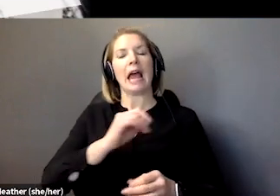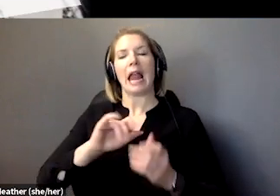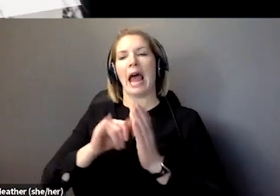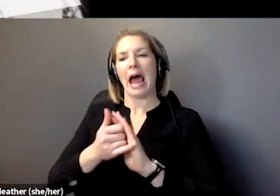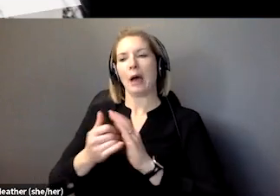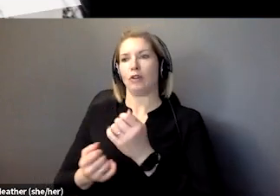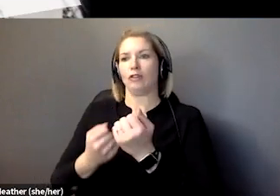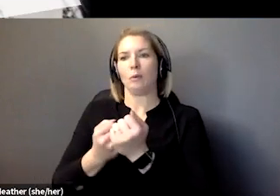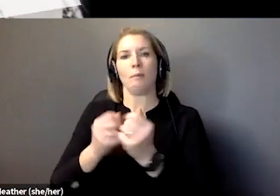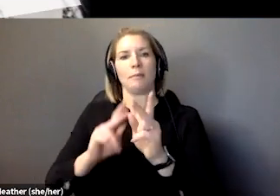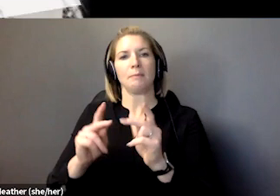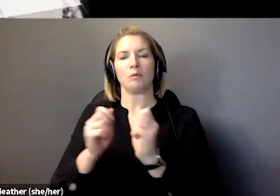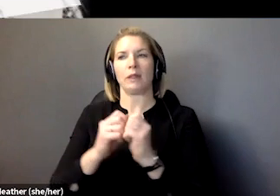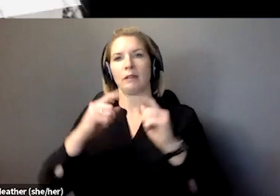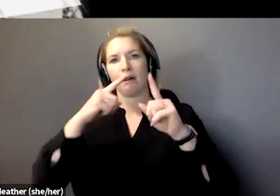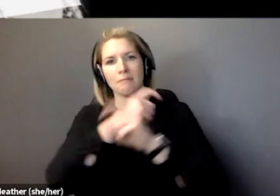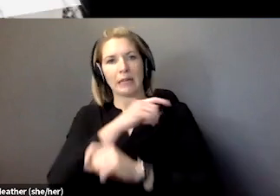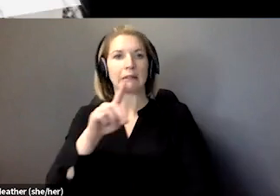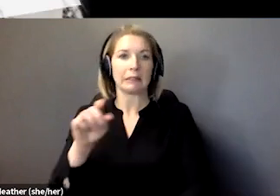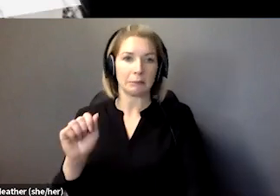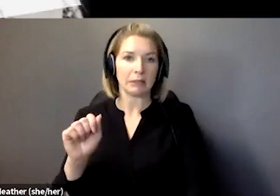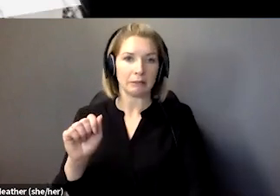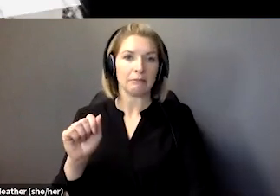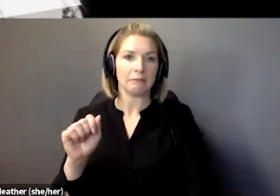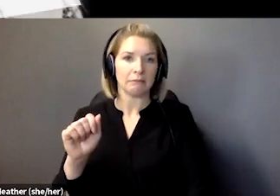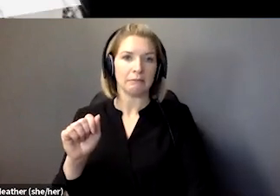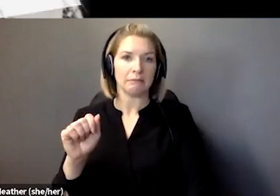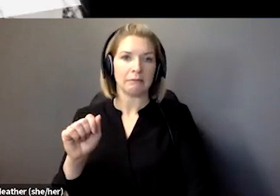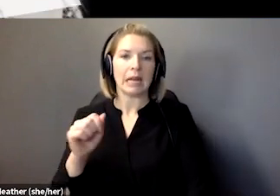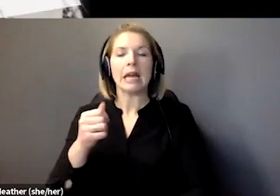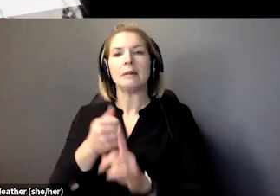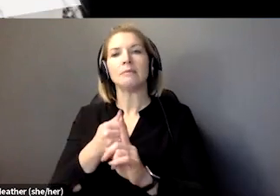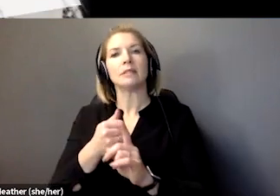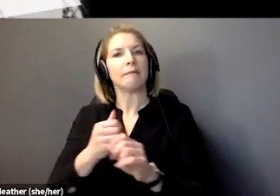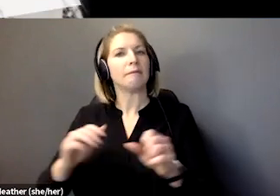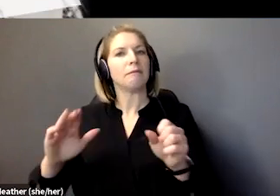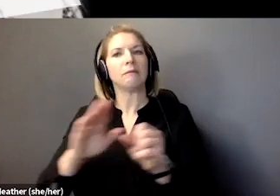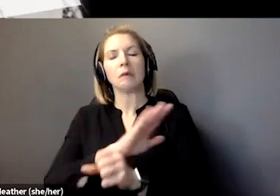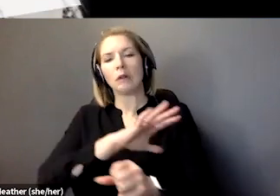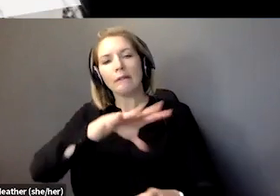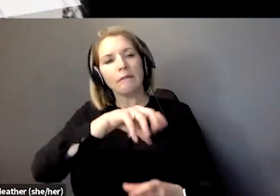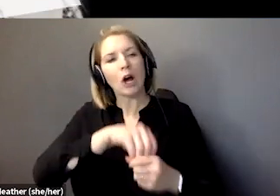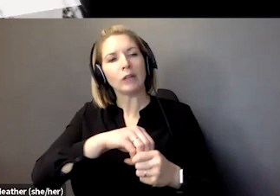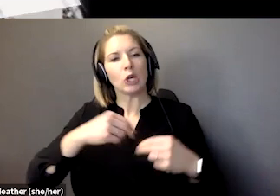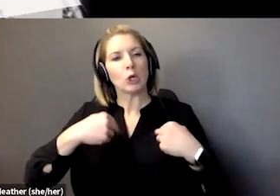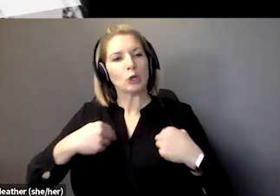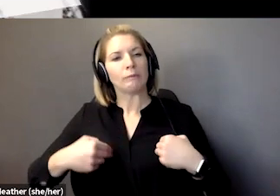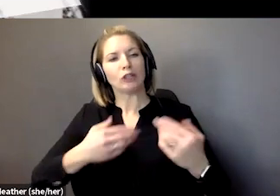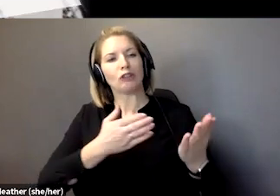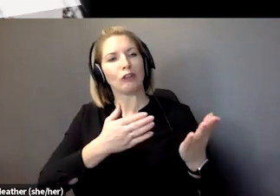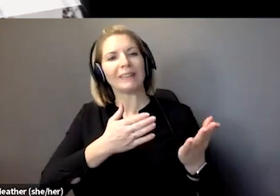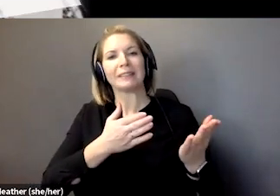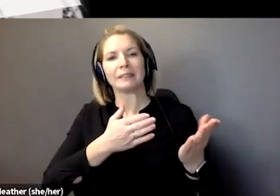complex needs, and reform in the human consciousness, field amongst others. He has independently